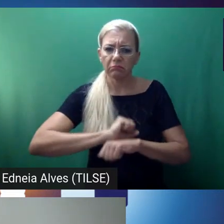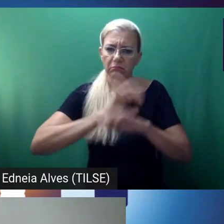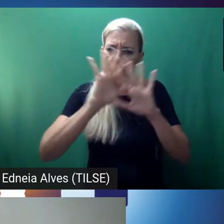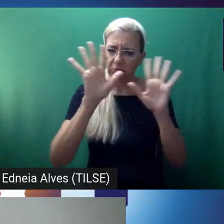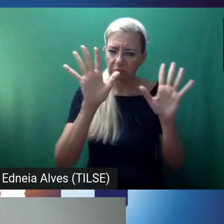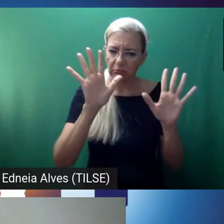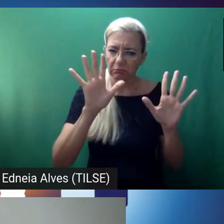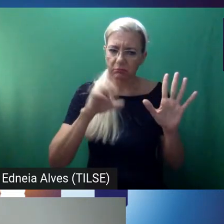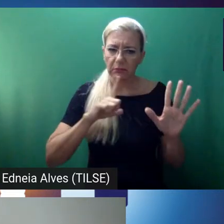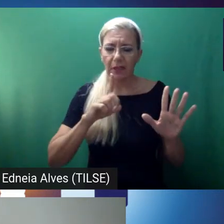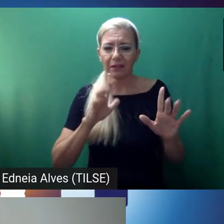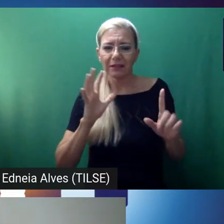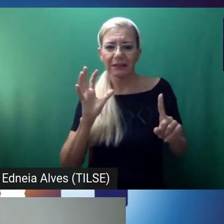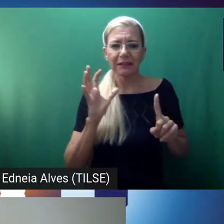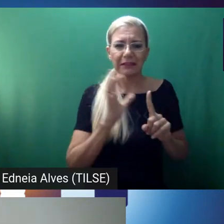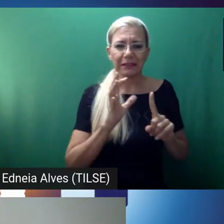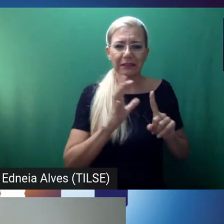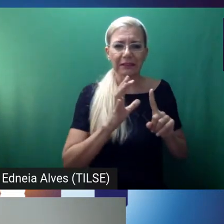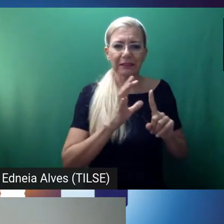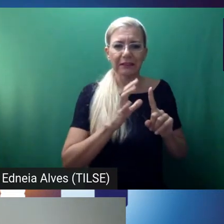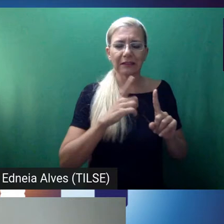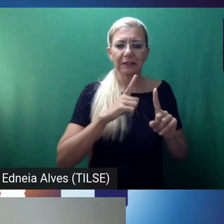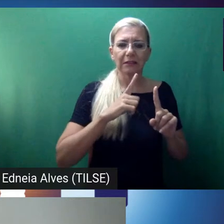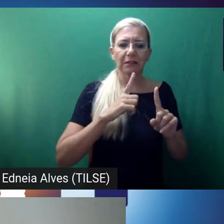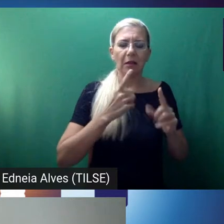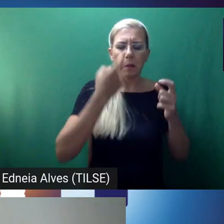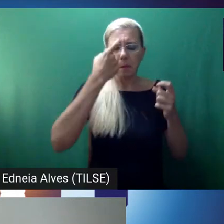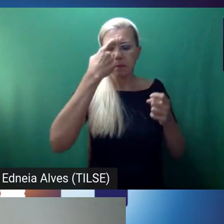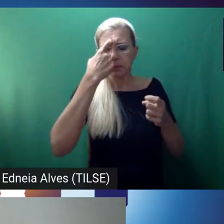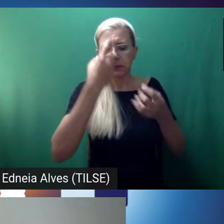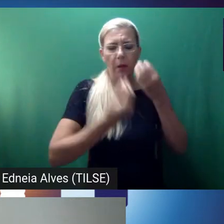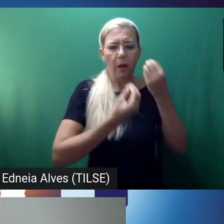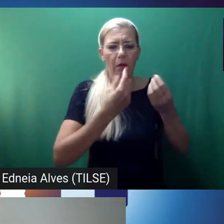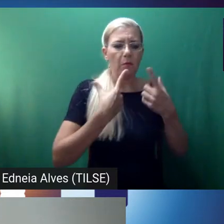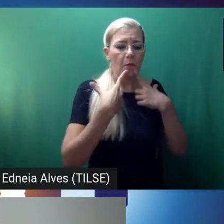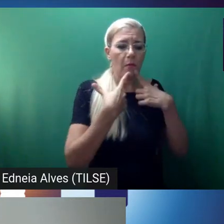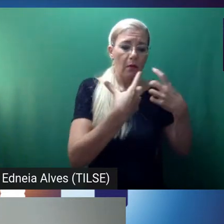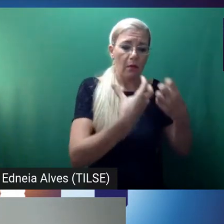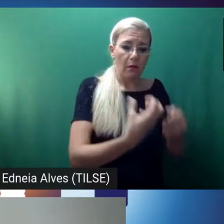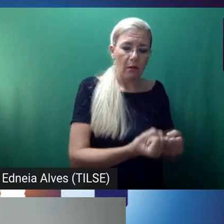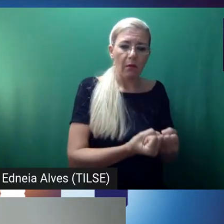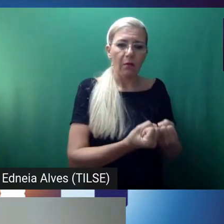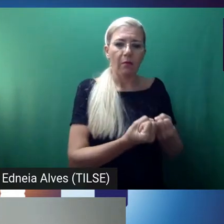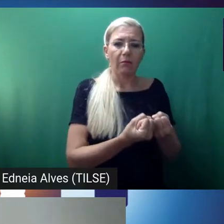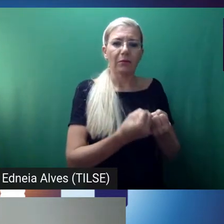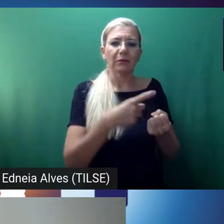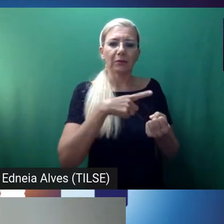metalinguistic thinking, which is essential to develop learn-to-learn skills?